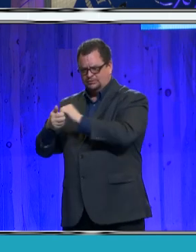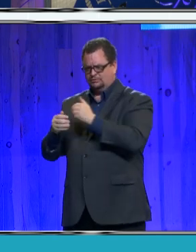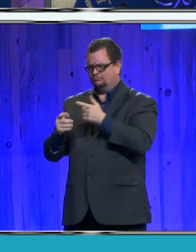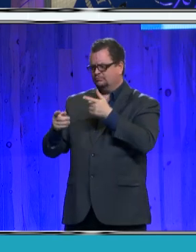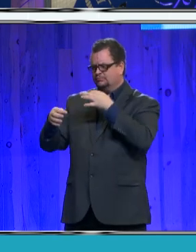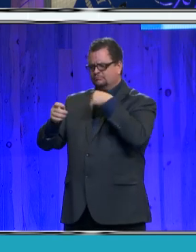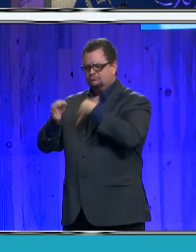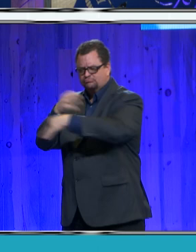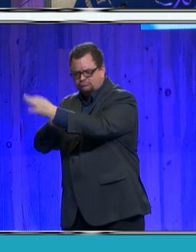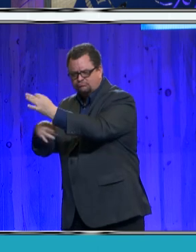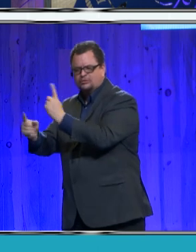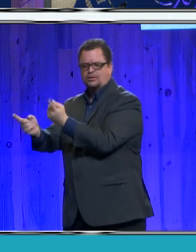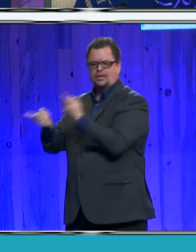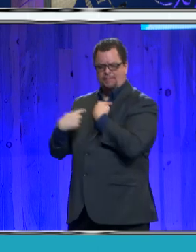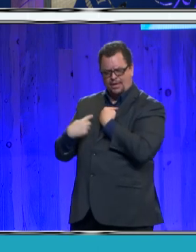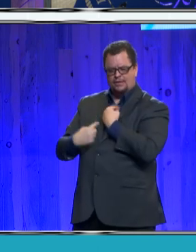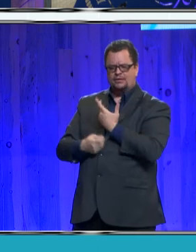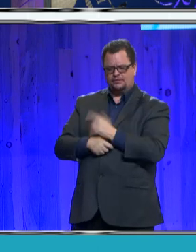choices.